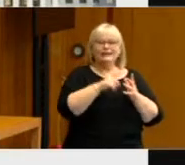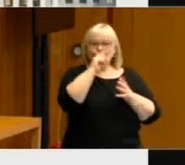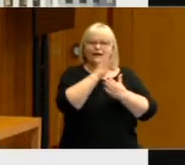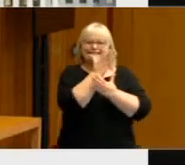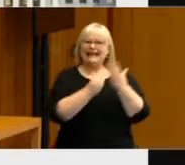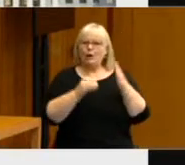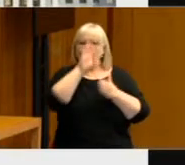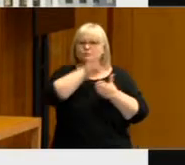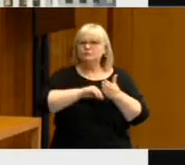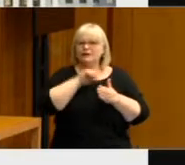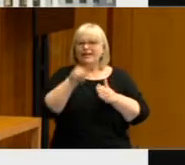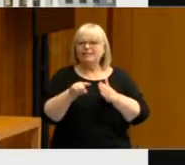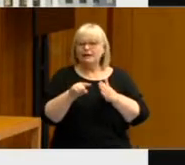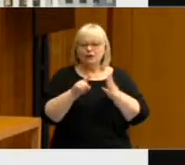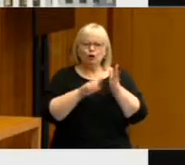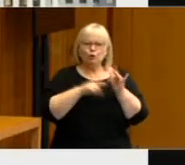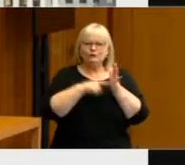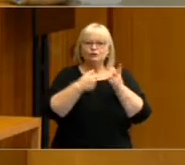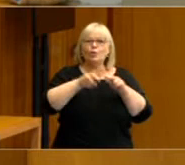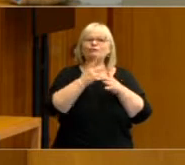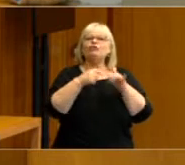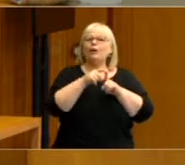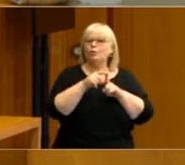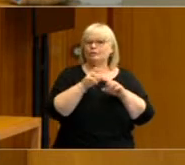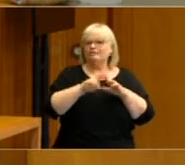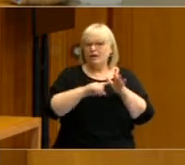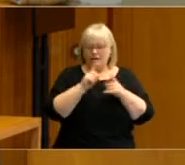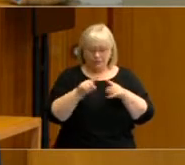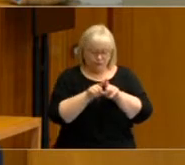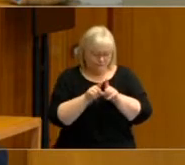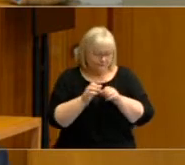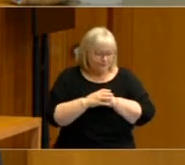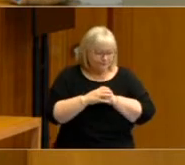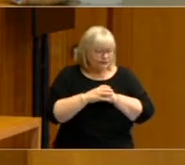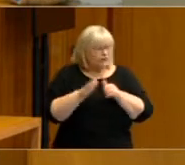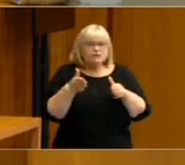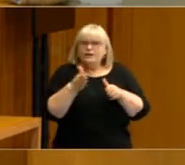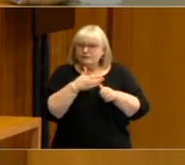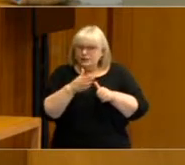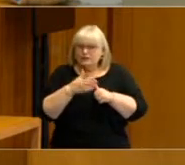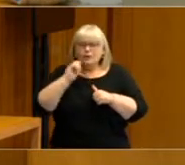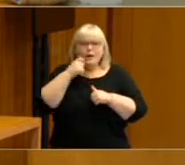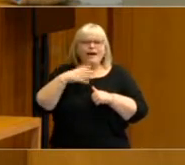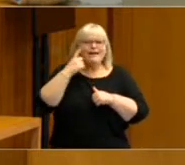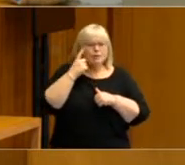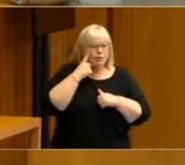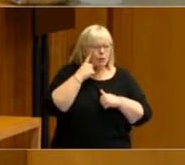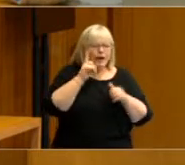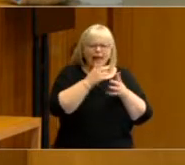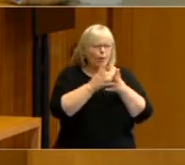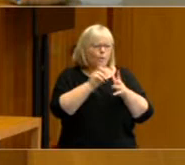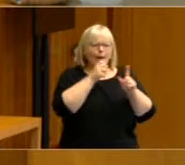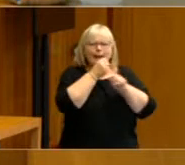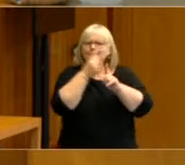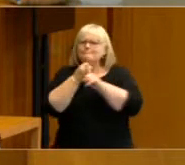of the unit record file as well if you want to. So first of all to look at the factors which affected